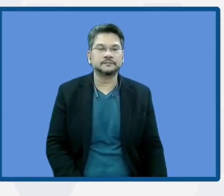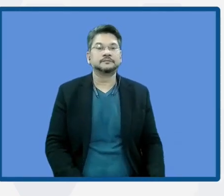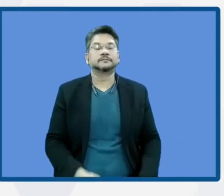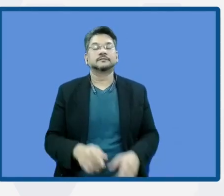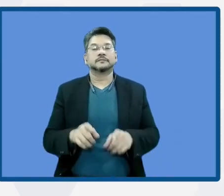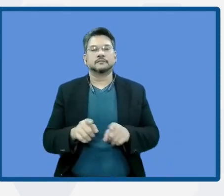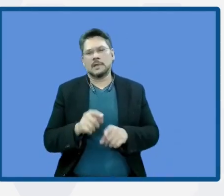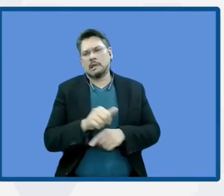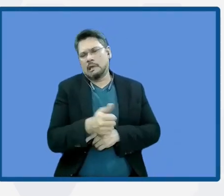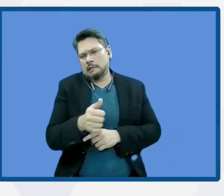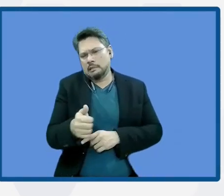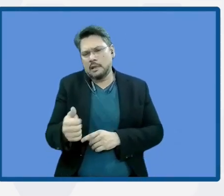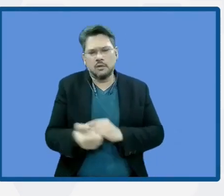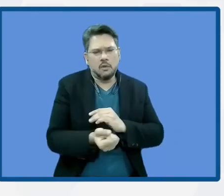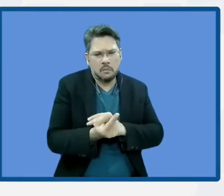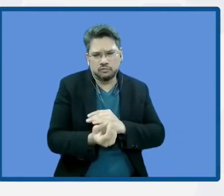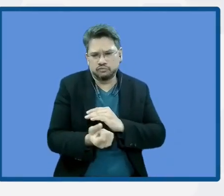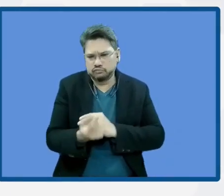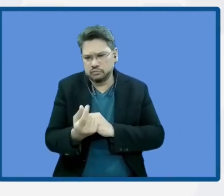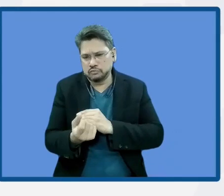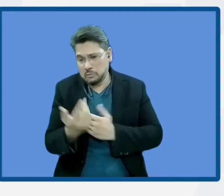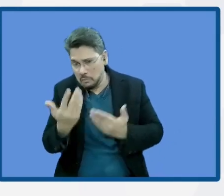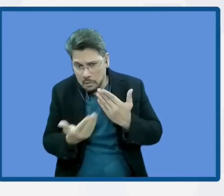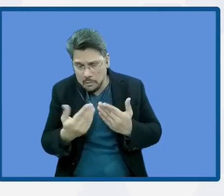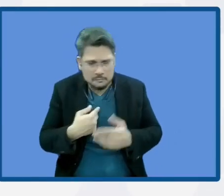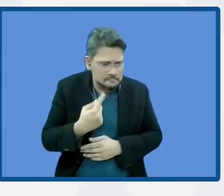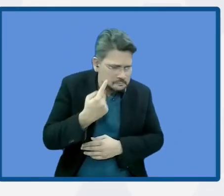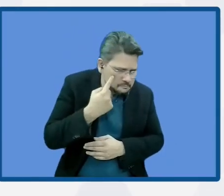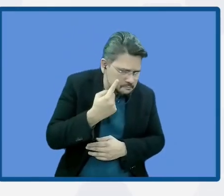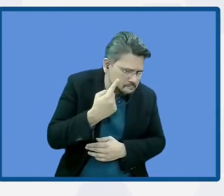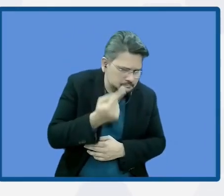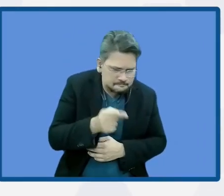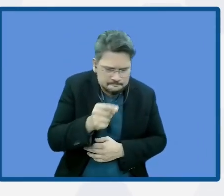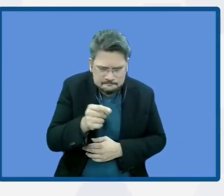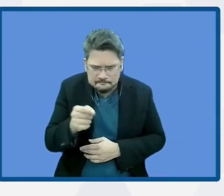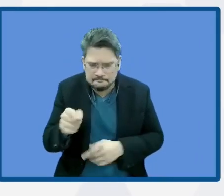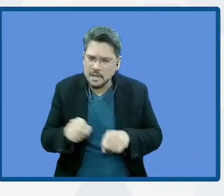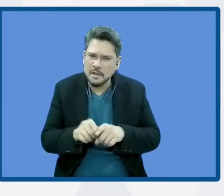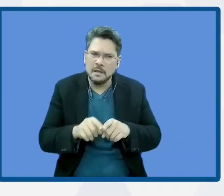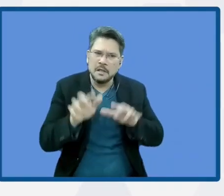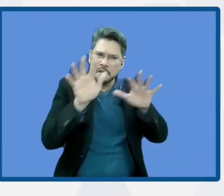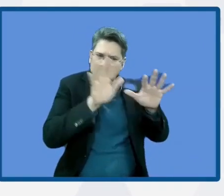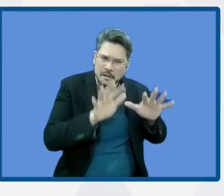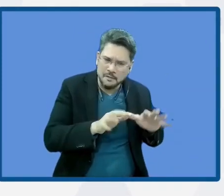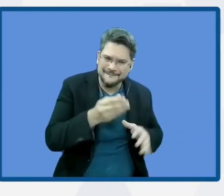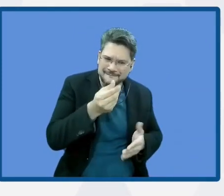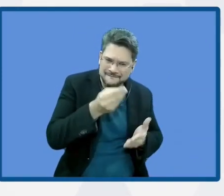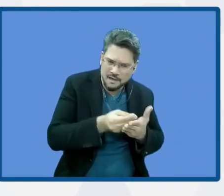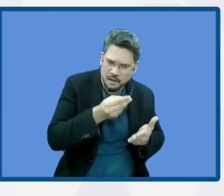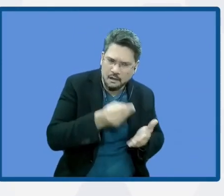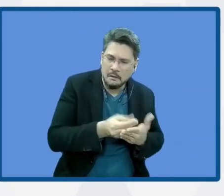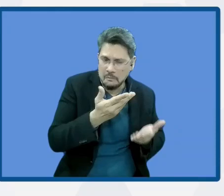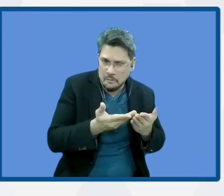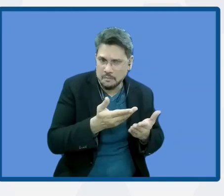especially with these climate funds as a financial source. Many of the